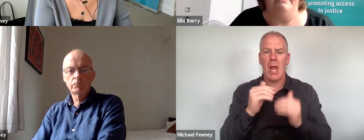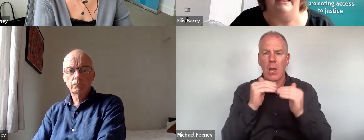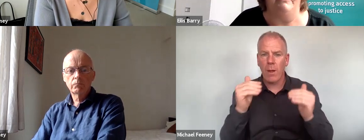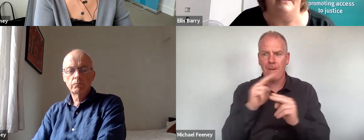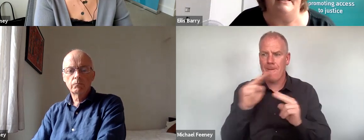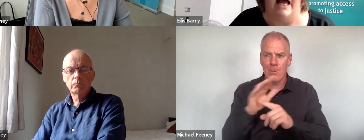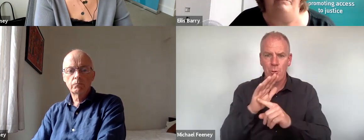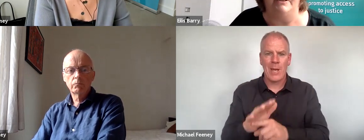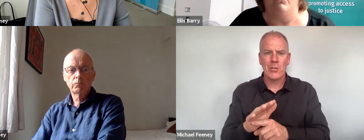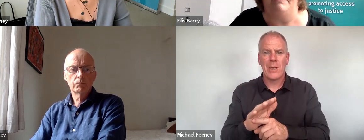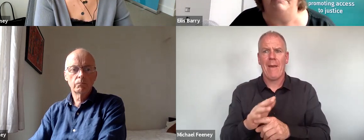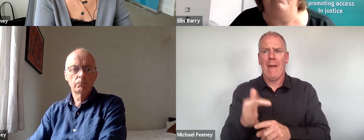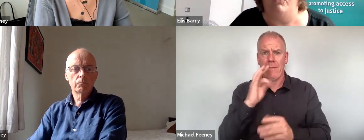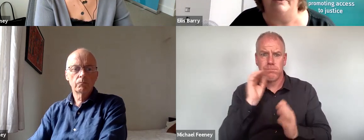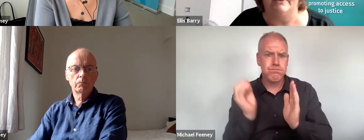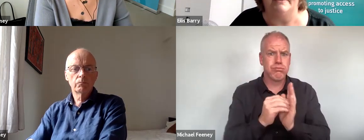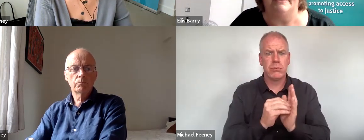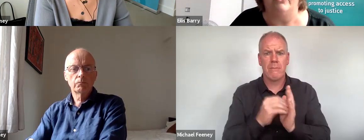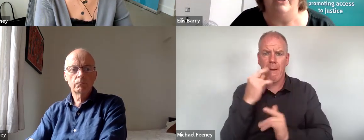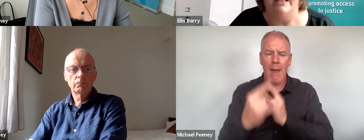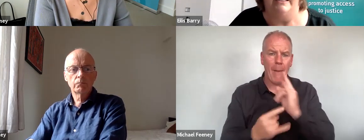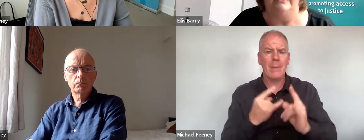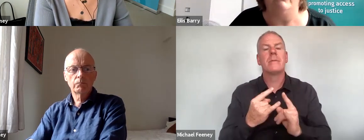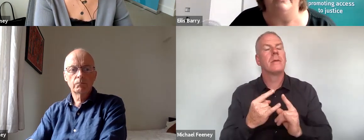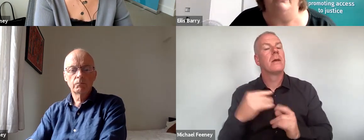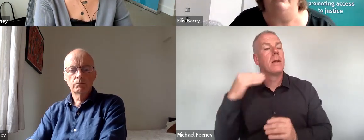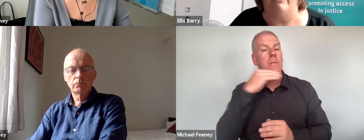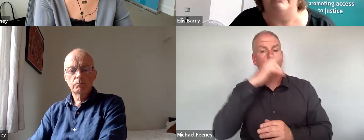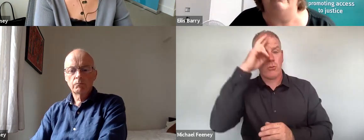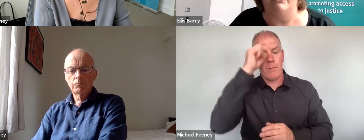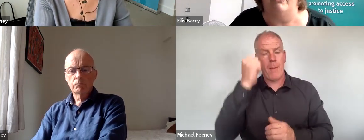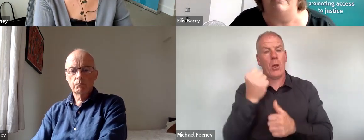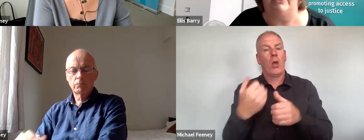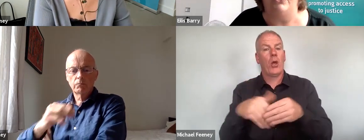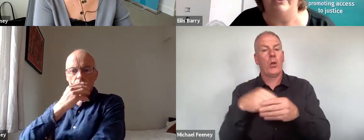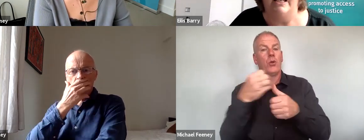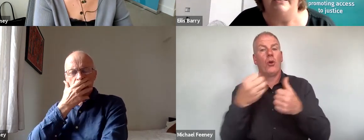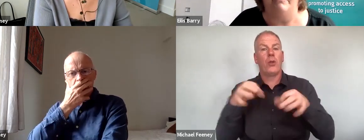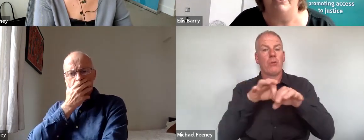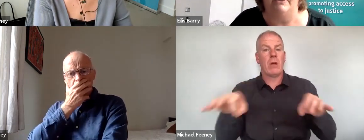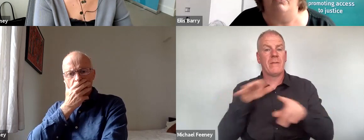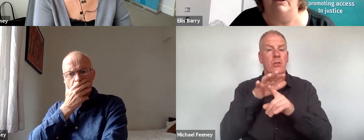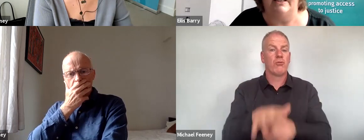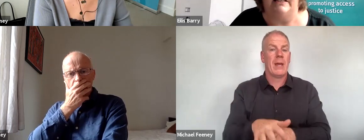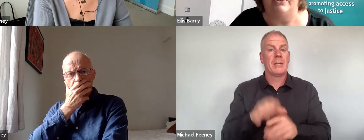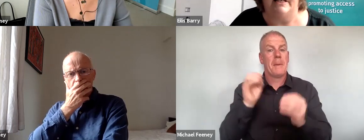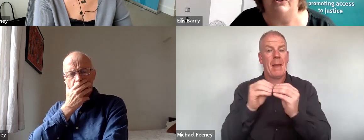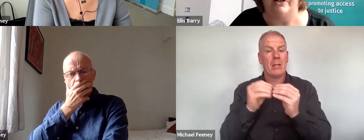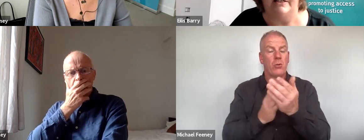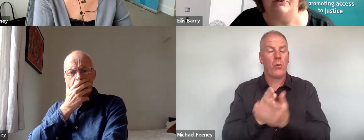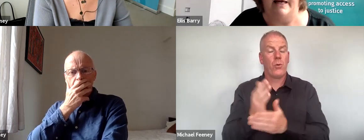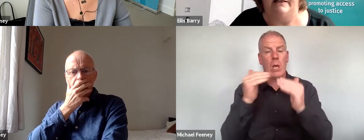I think if this is to happen, it would be important to consider, including the other grounds of discrimination named in the equality